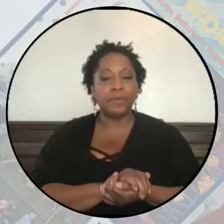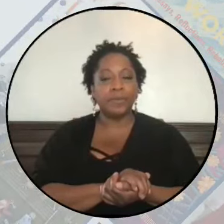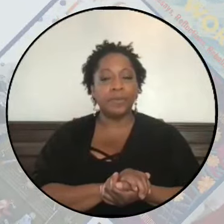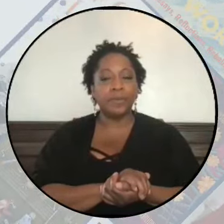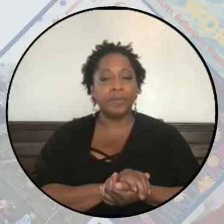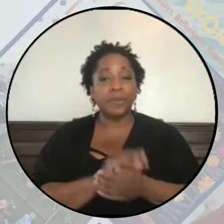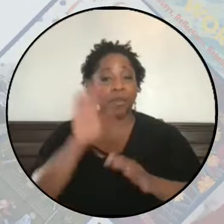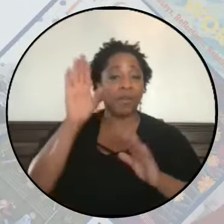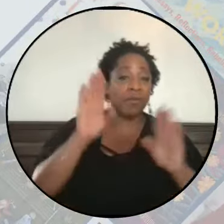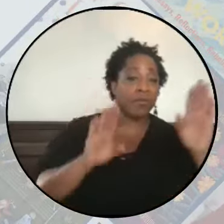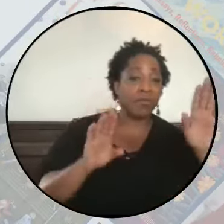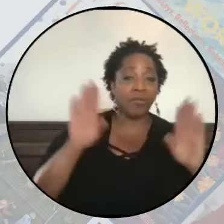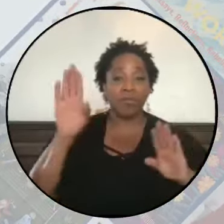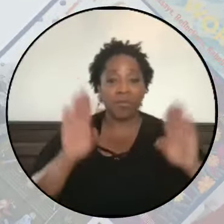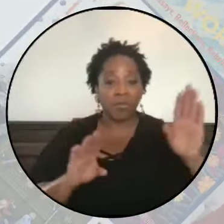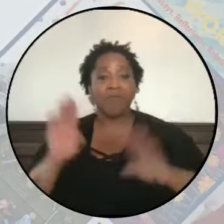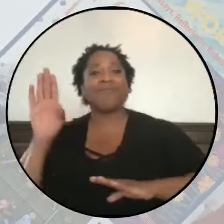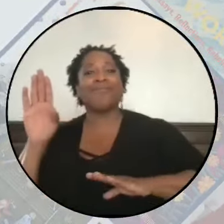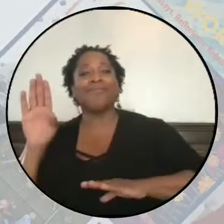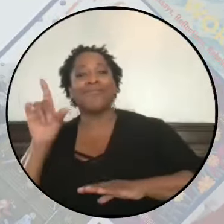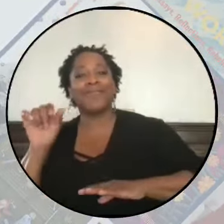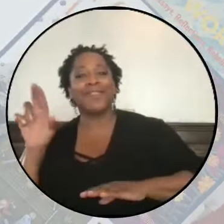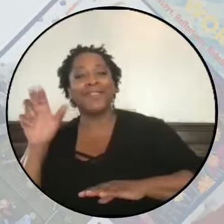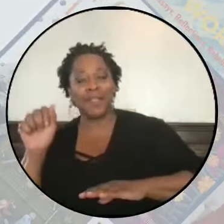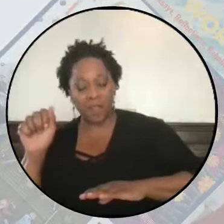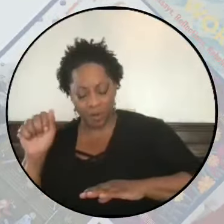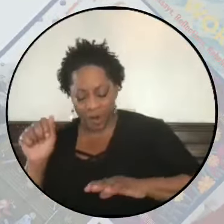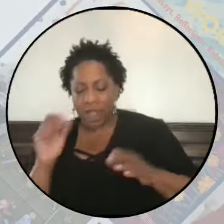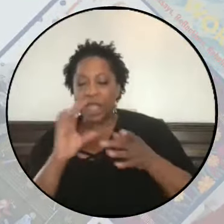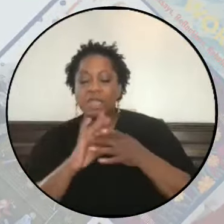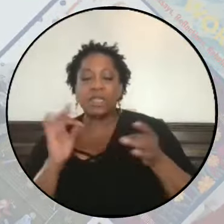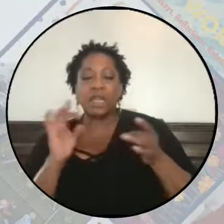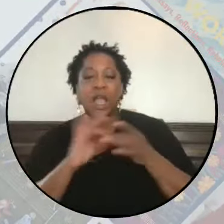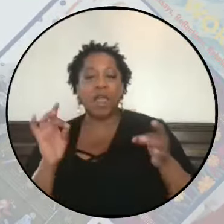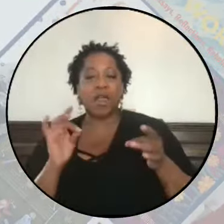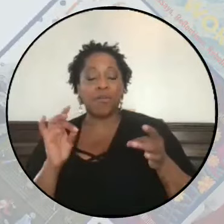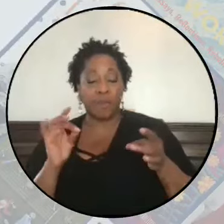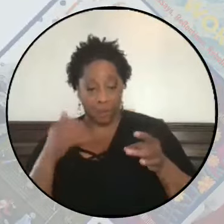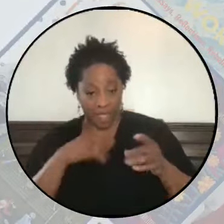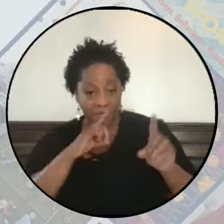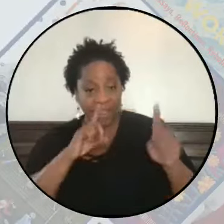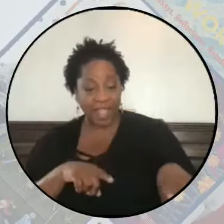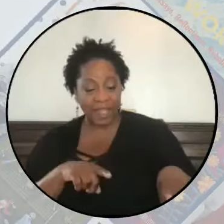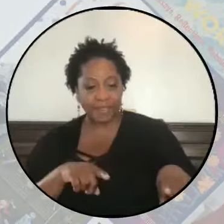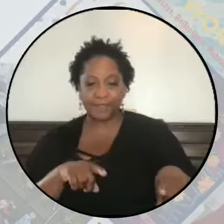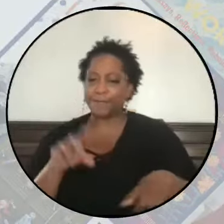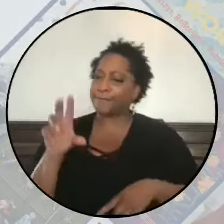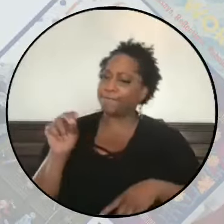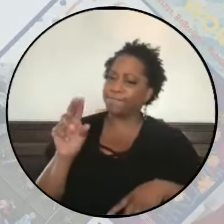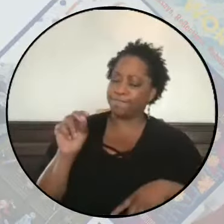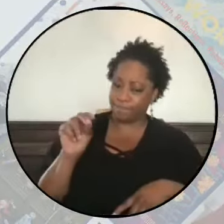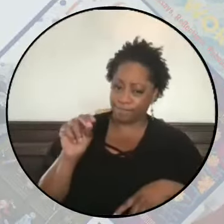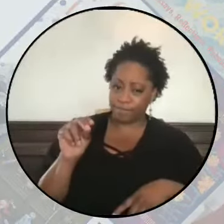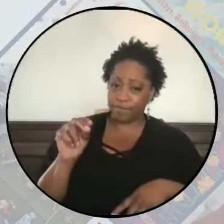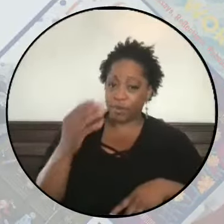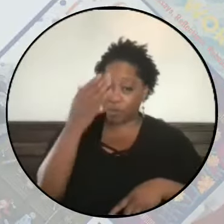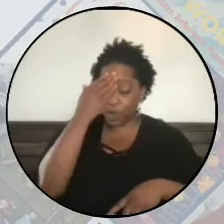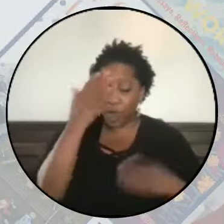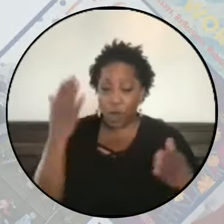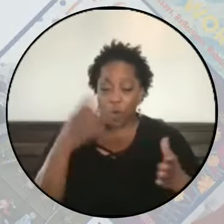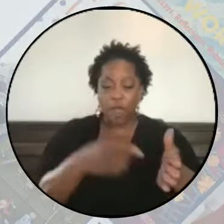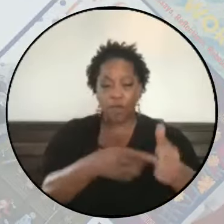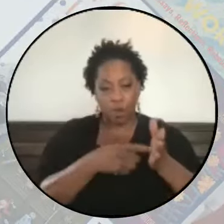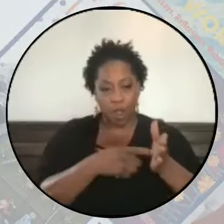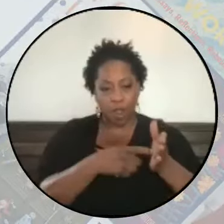Do you want me to go? Do you want to go, Laura? Go ahead. Well, just to say that I don't know if we have the answer, but we know it's a necessity, right?